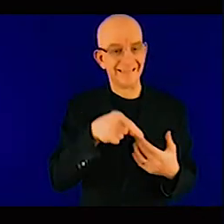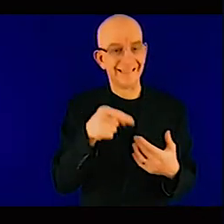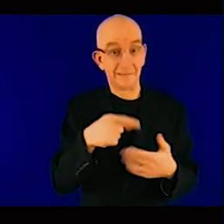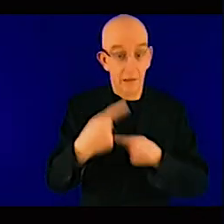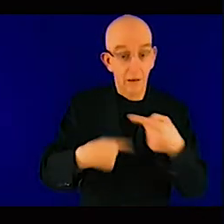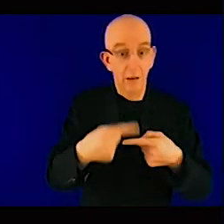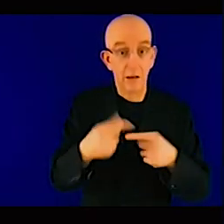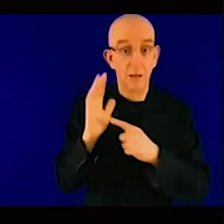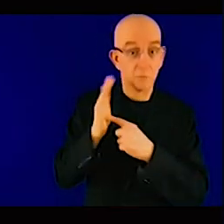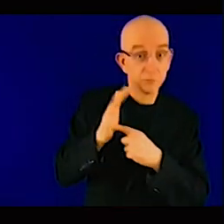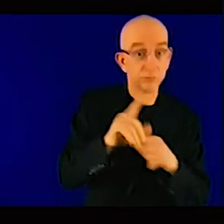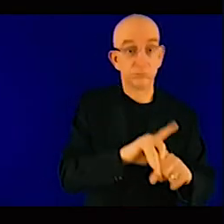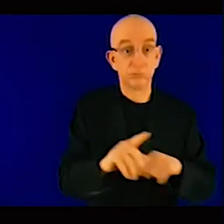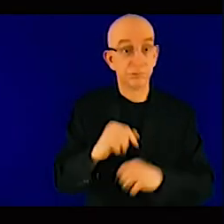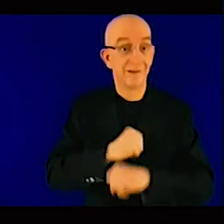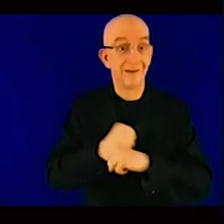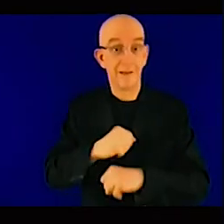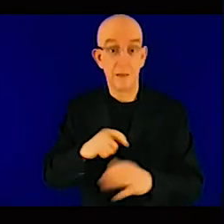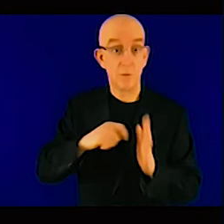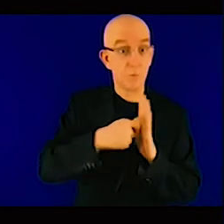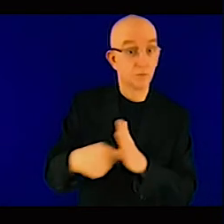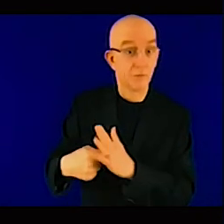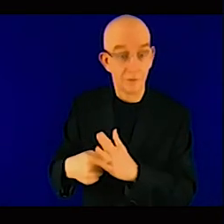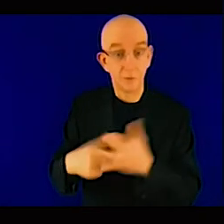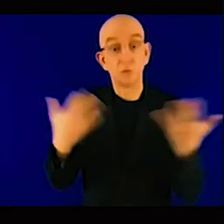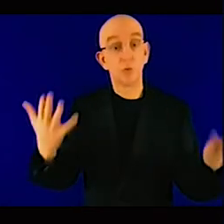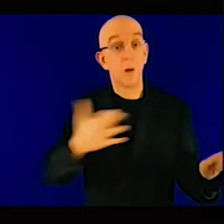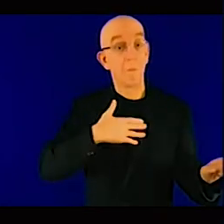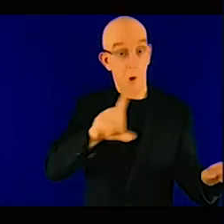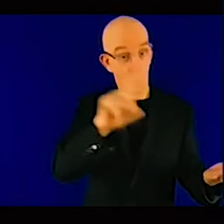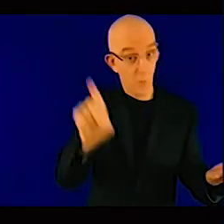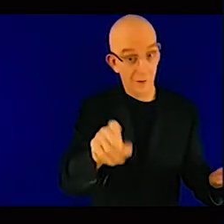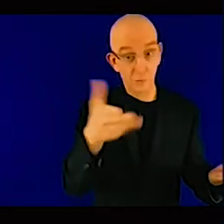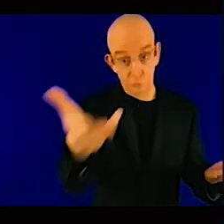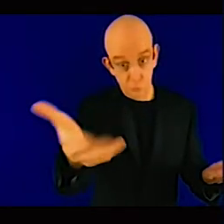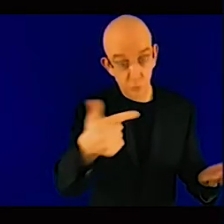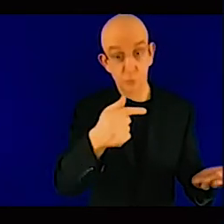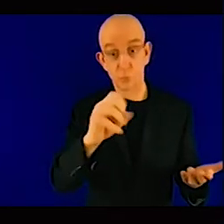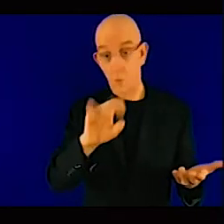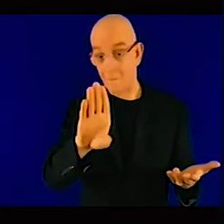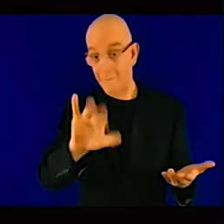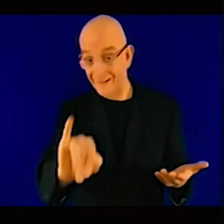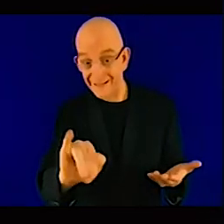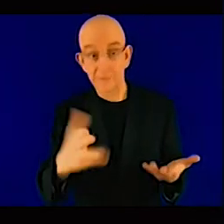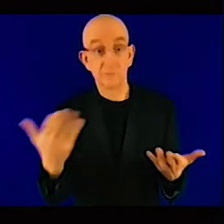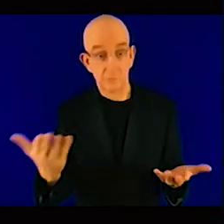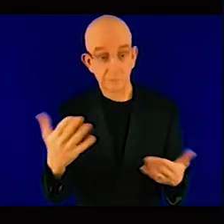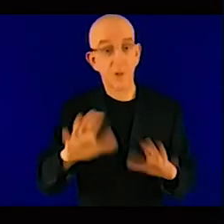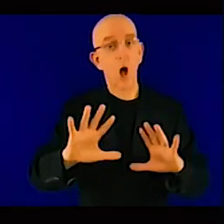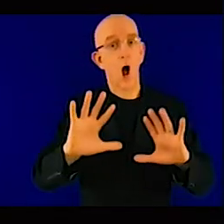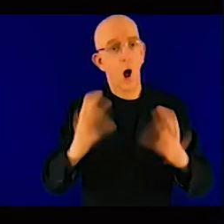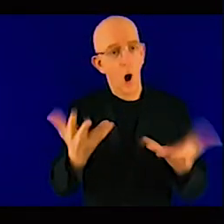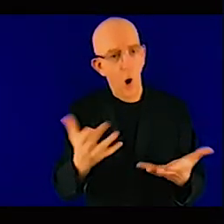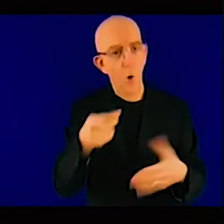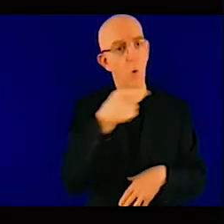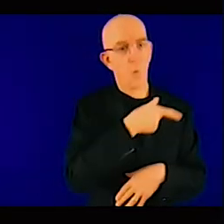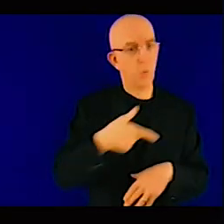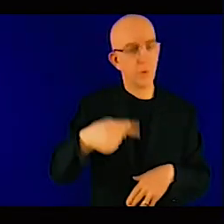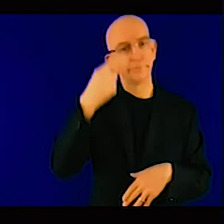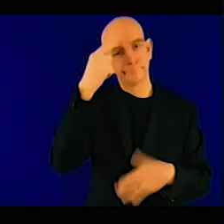address these risks that prevent commercial banks both local and international banks